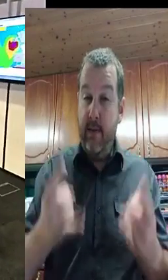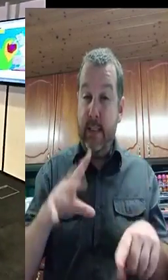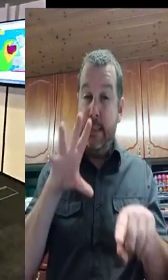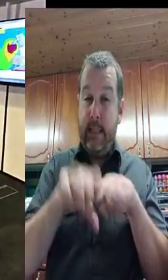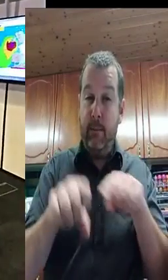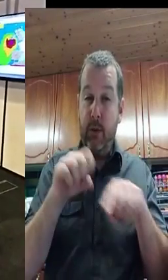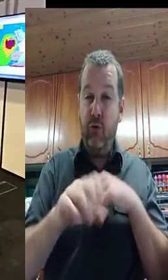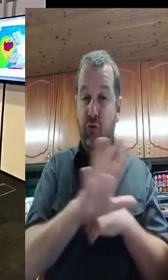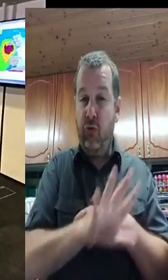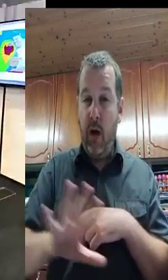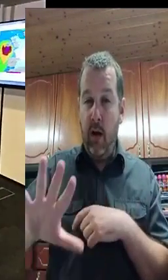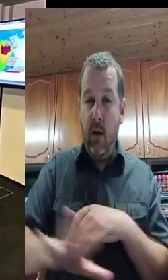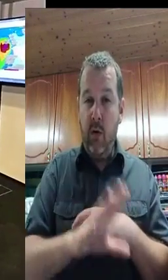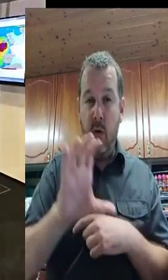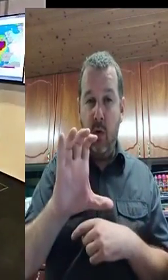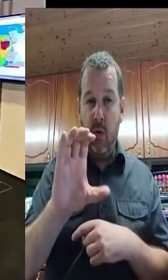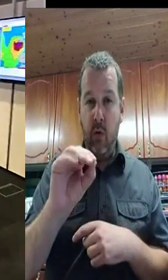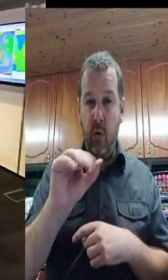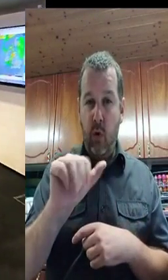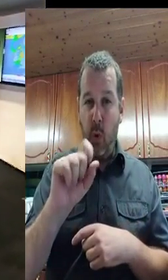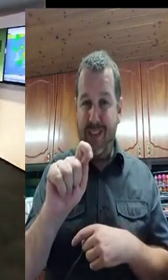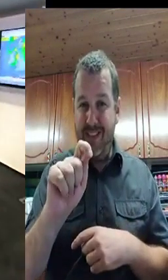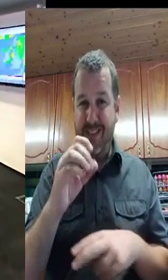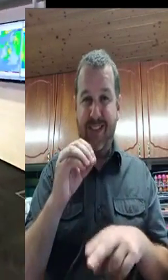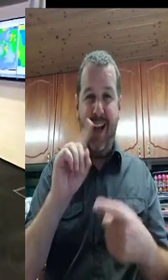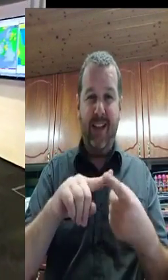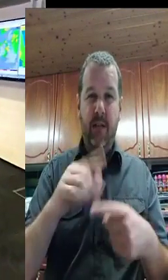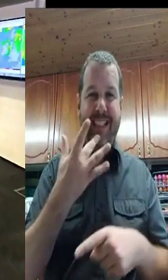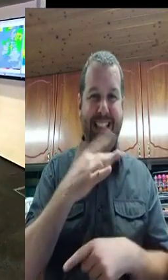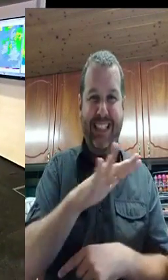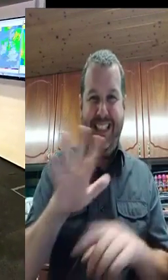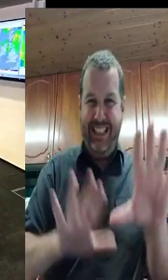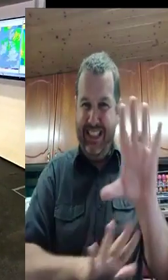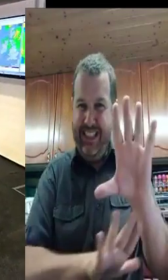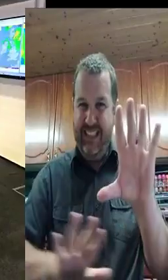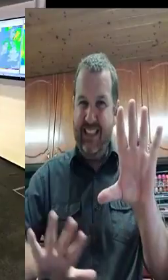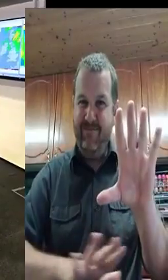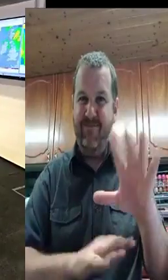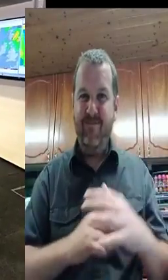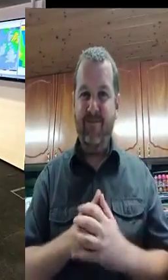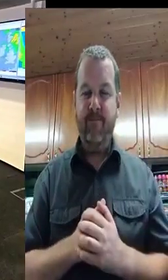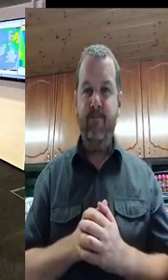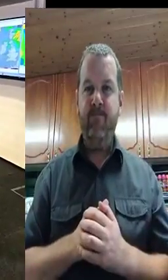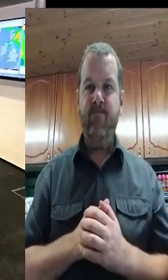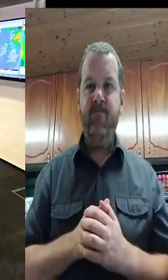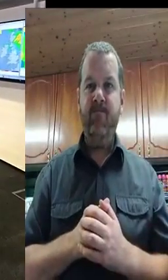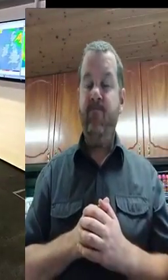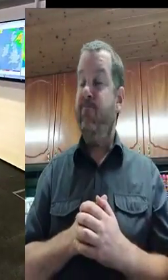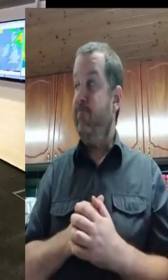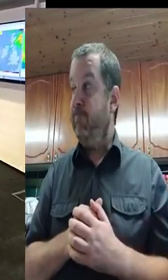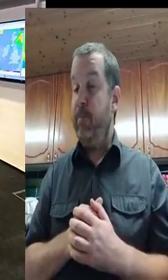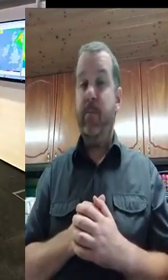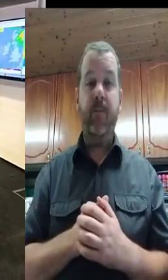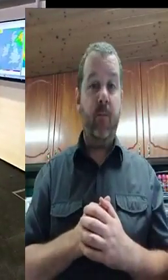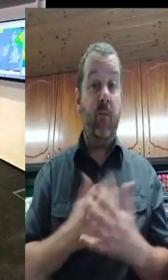Thank you, Sean. Good afternoon, everyone. Just to report on behalf of OPW the current situation,